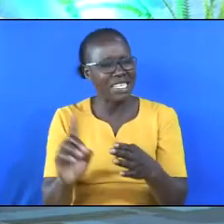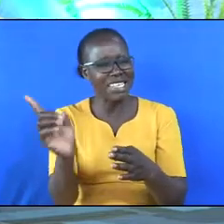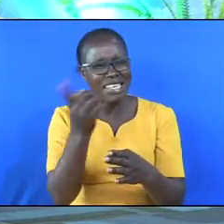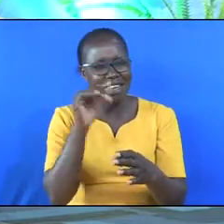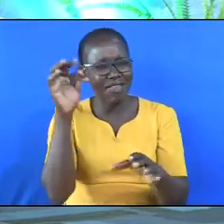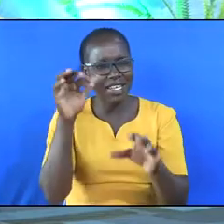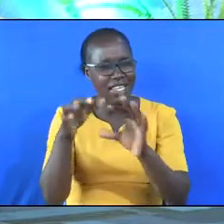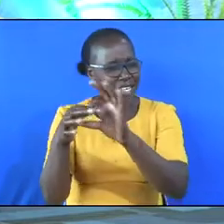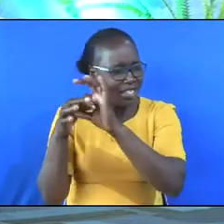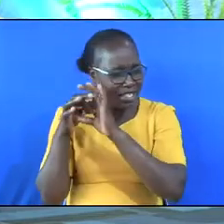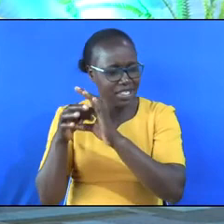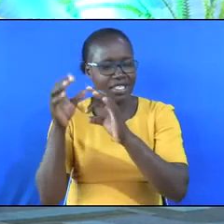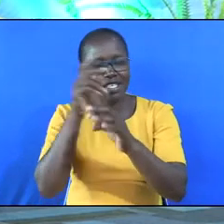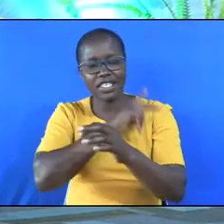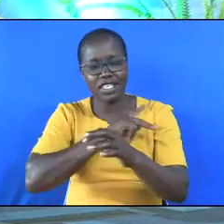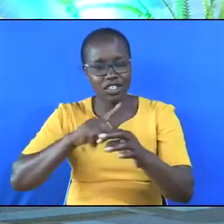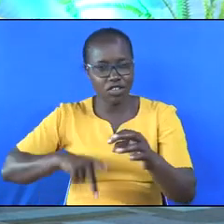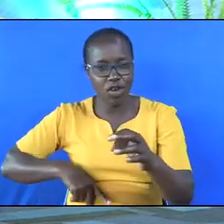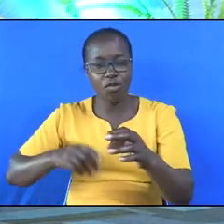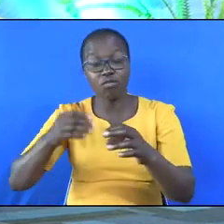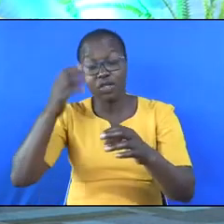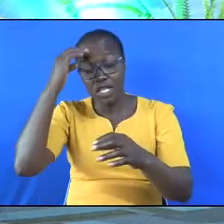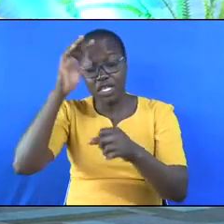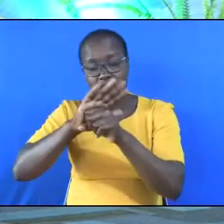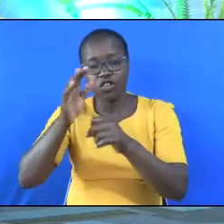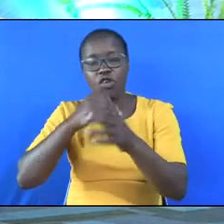There will be no thieves and drunkards in heaven.